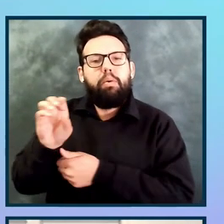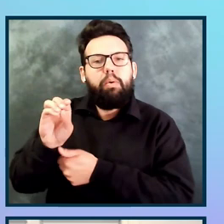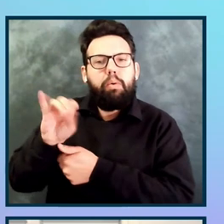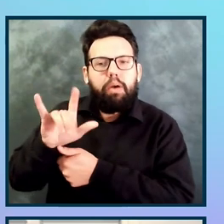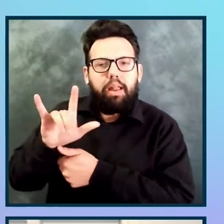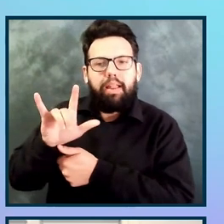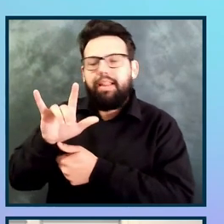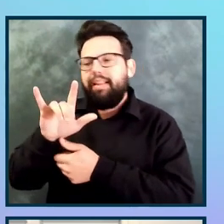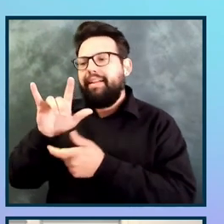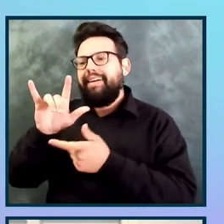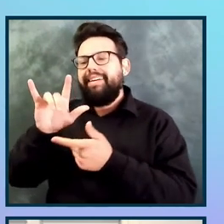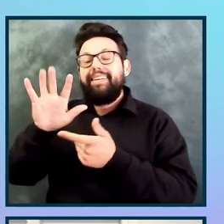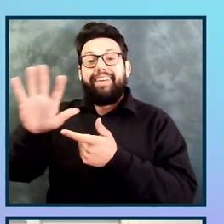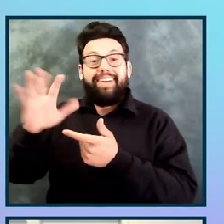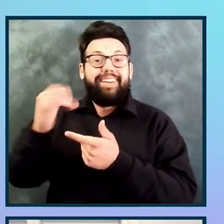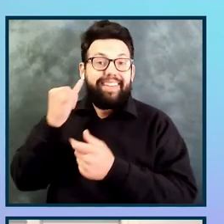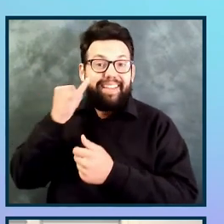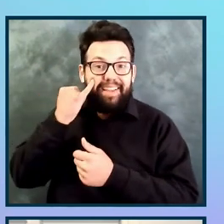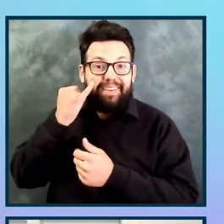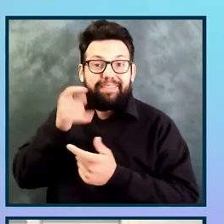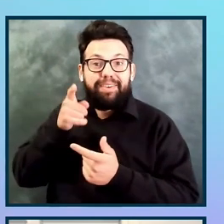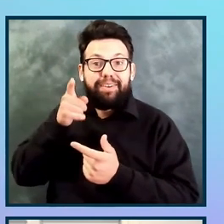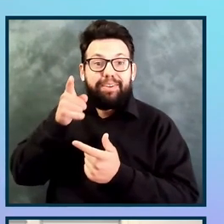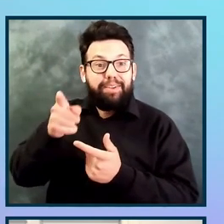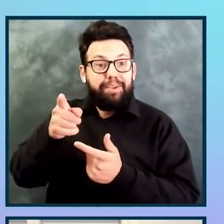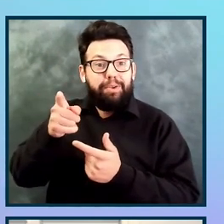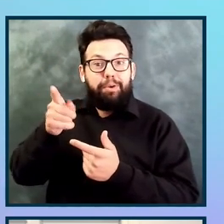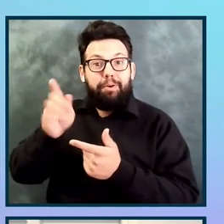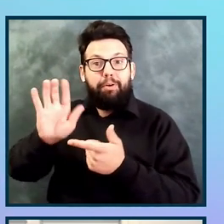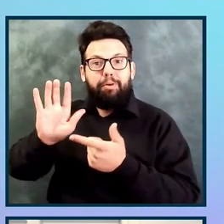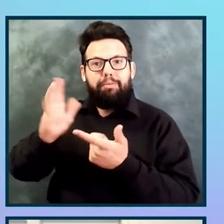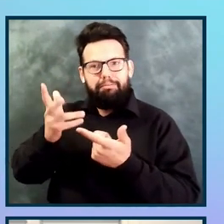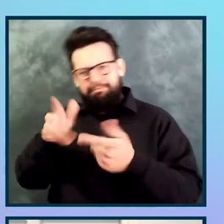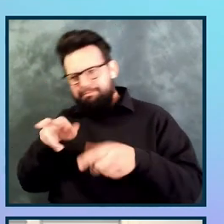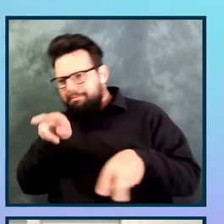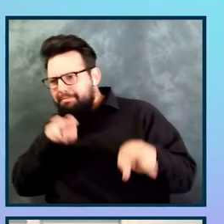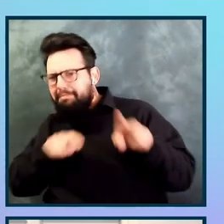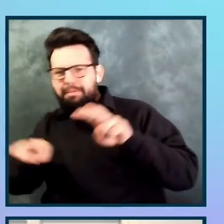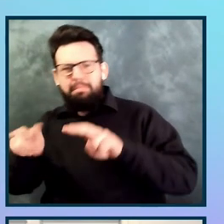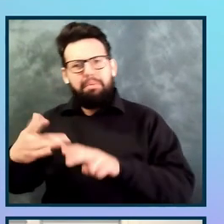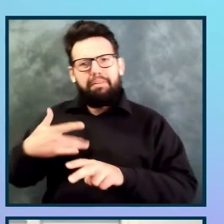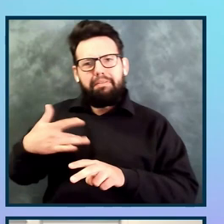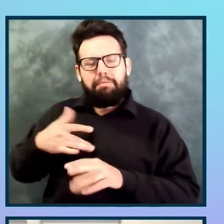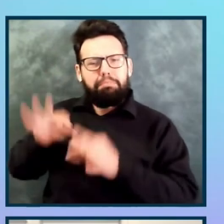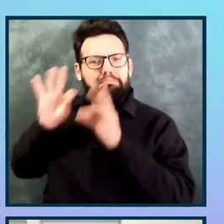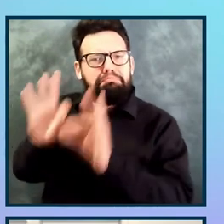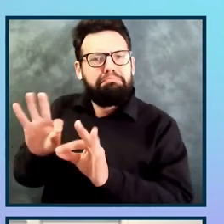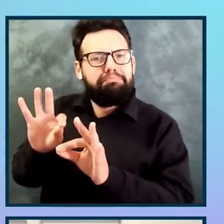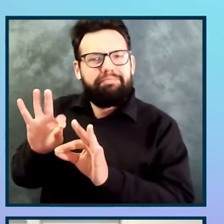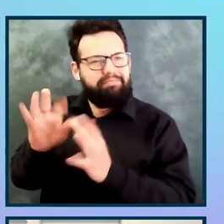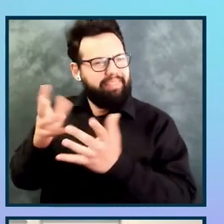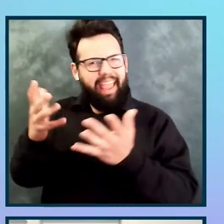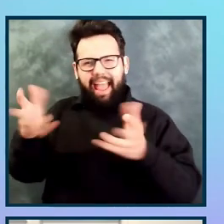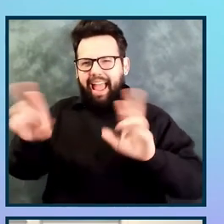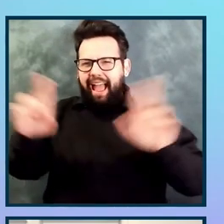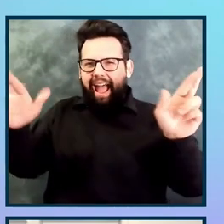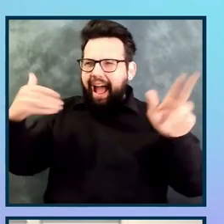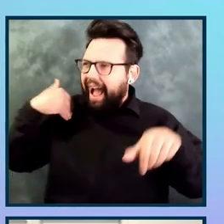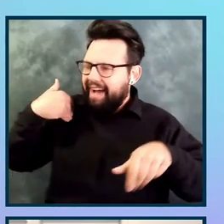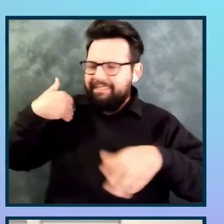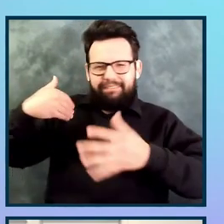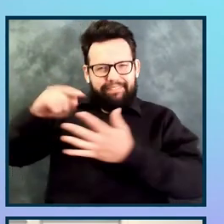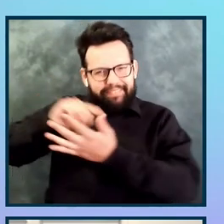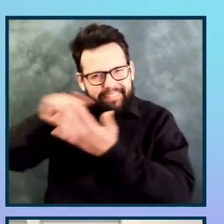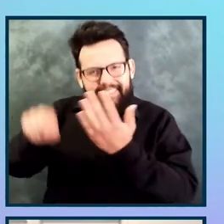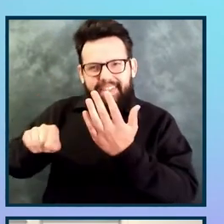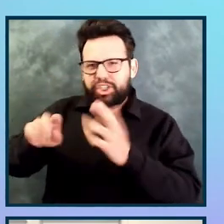put your hand to this machine, you feel like it's going to go the way that you expect because you've built all these gears and mechanisms to work